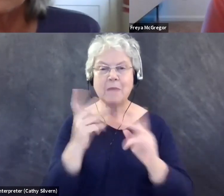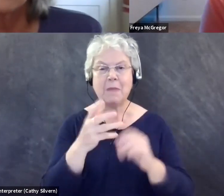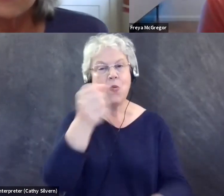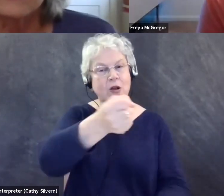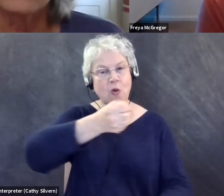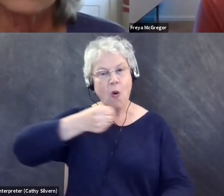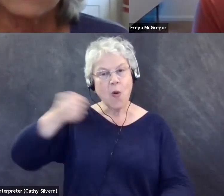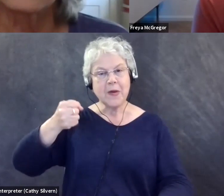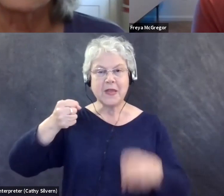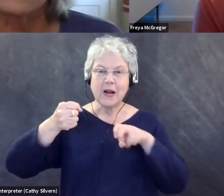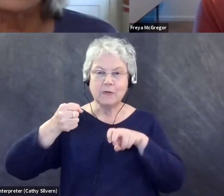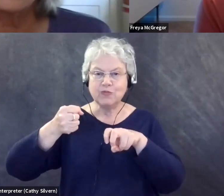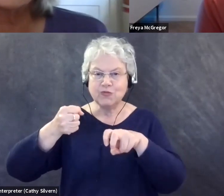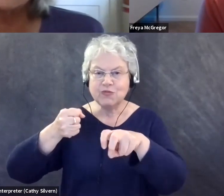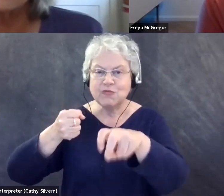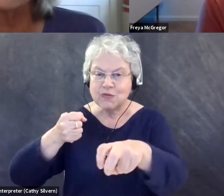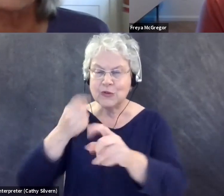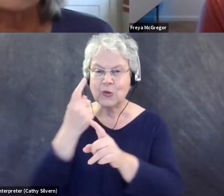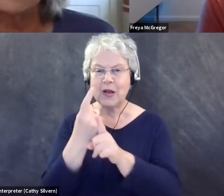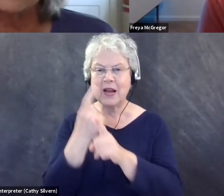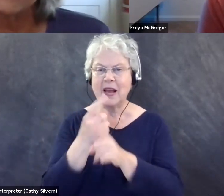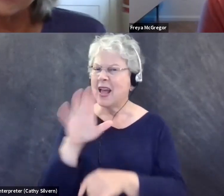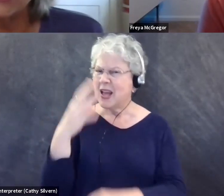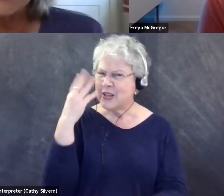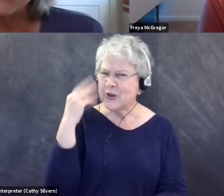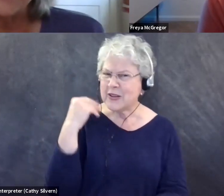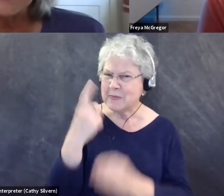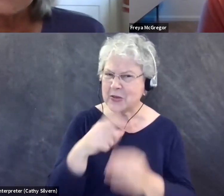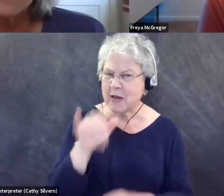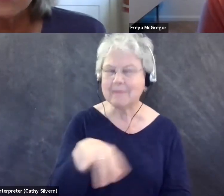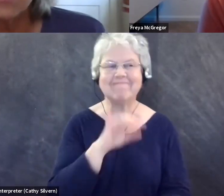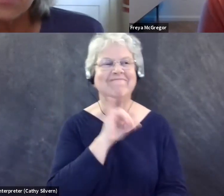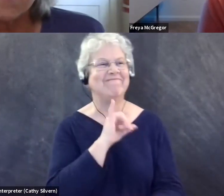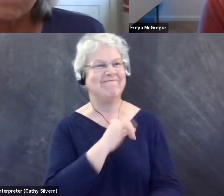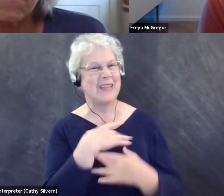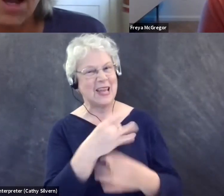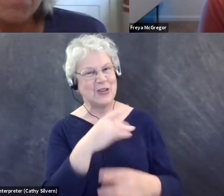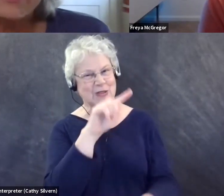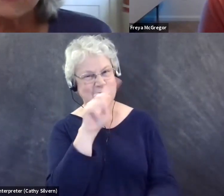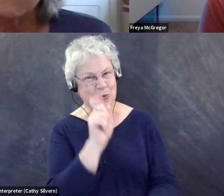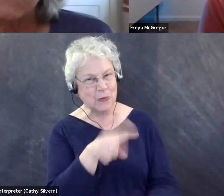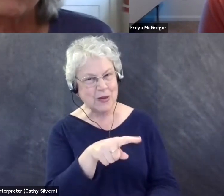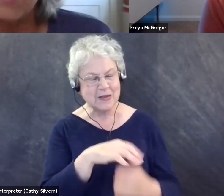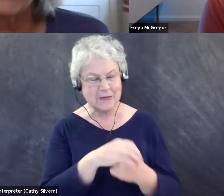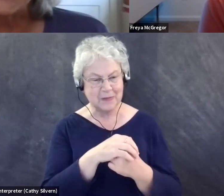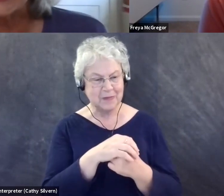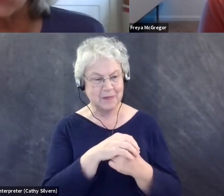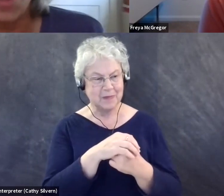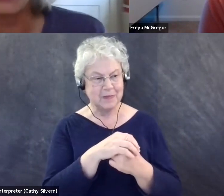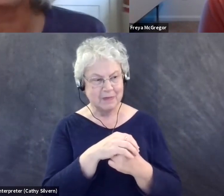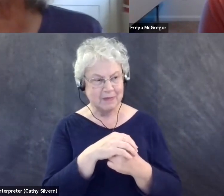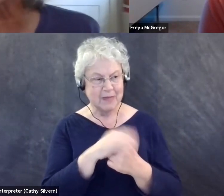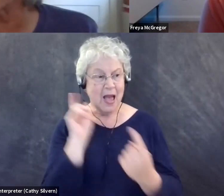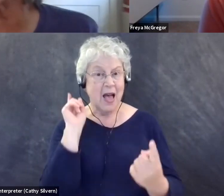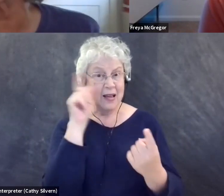What are your thoughts and experiences on that one? Yes. And that's an interesting question because up until about five years